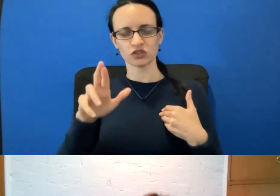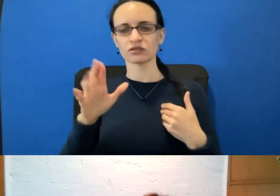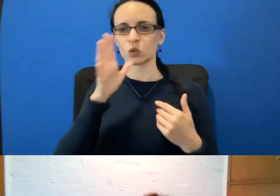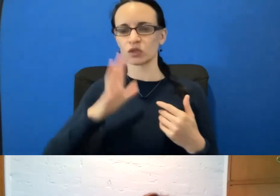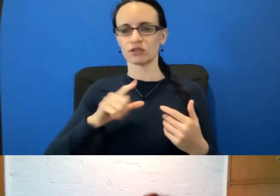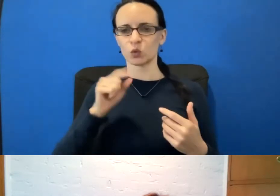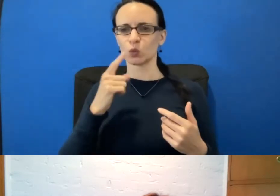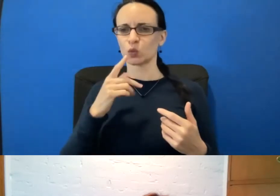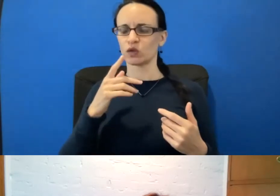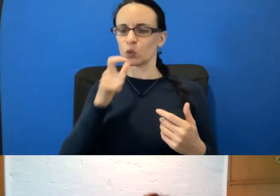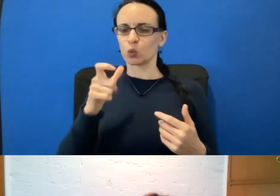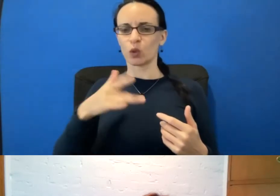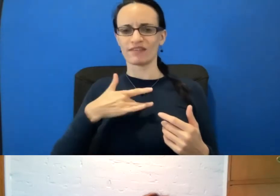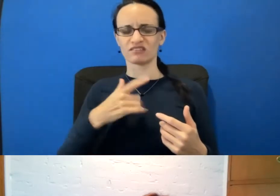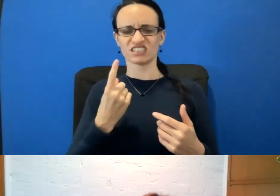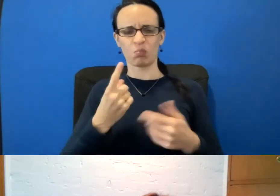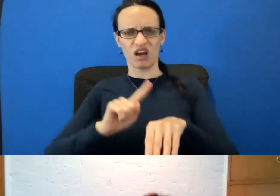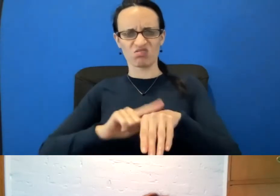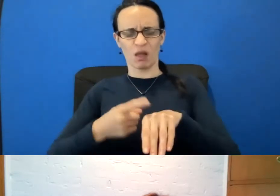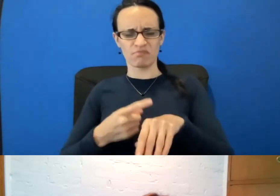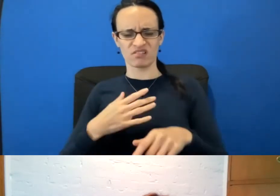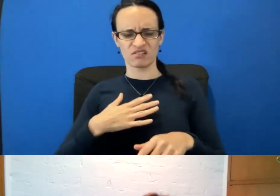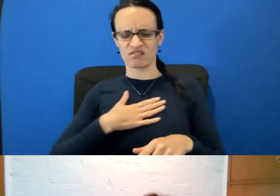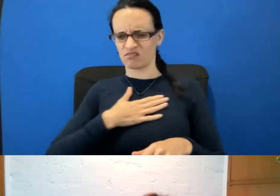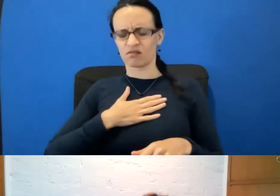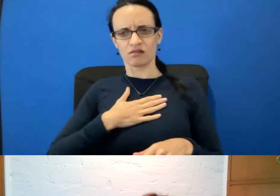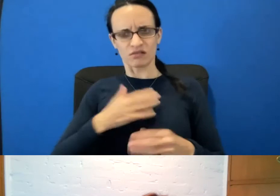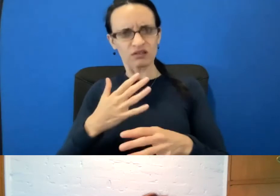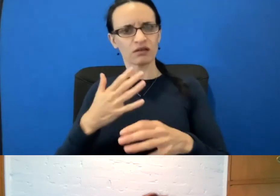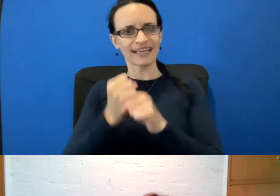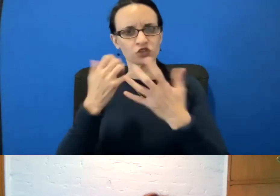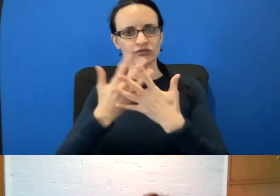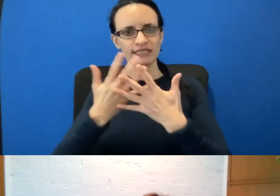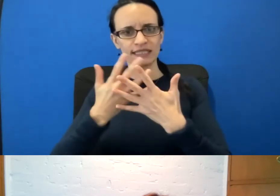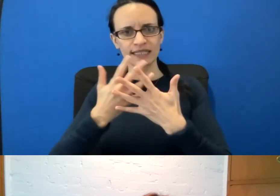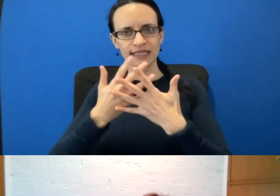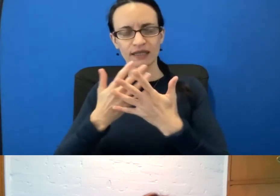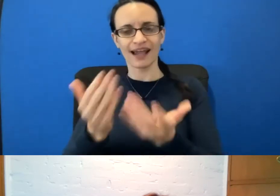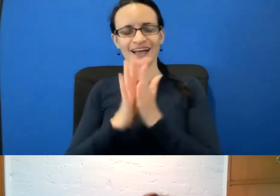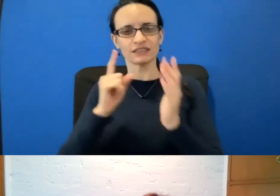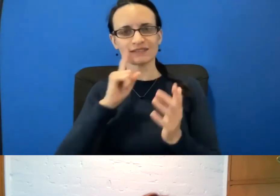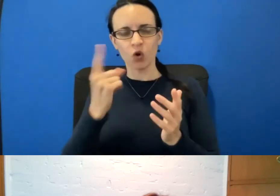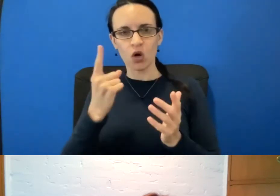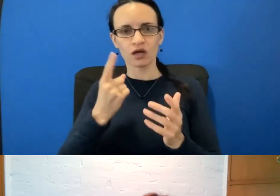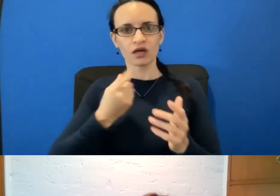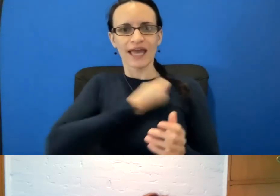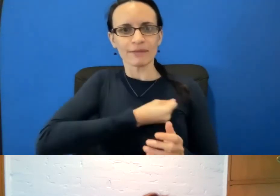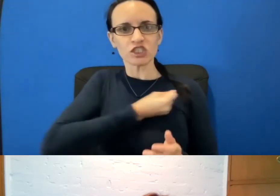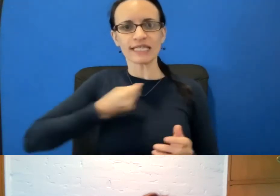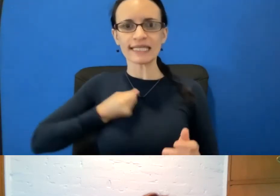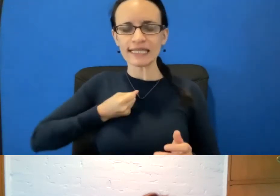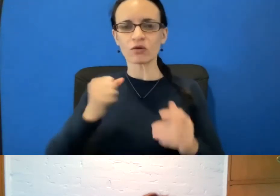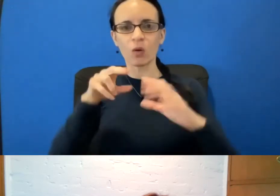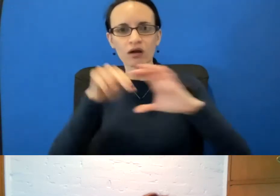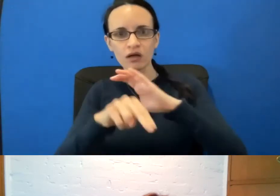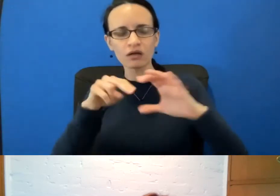should definitely get imaging for it. If you have breast pain, ask for imaging. Any reason that your breasts don't